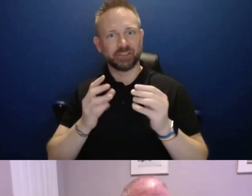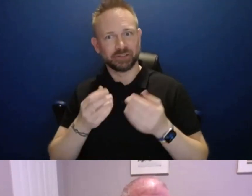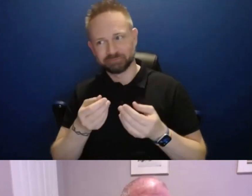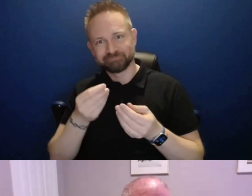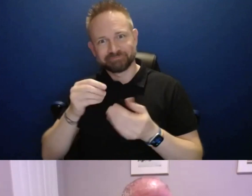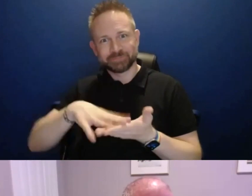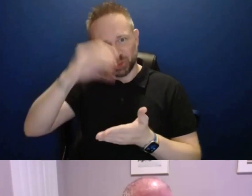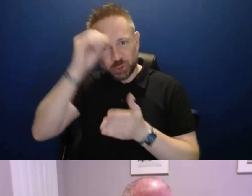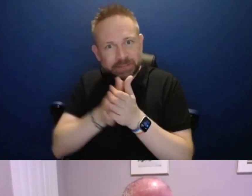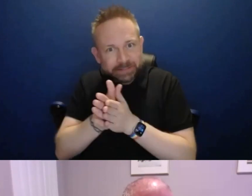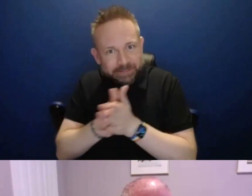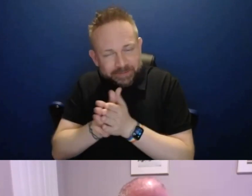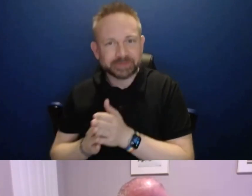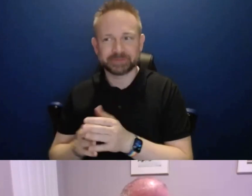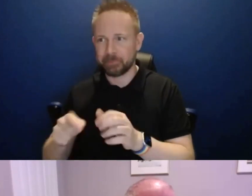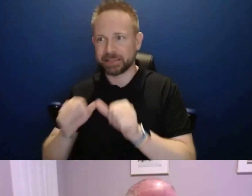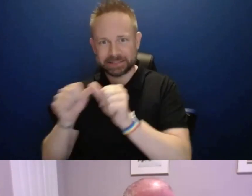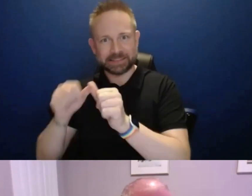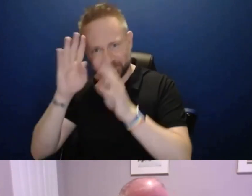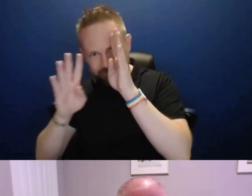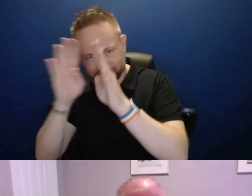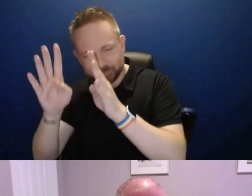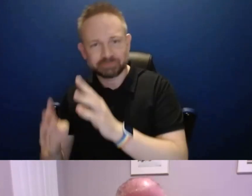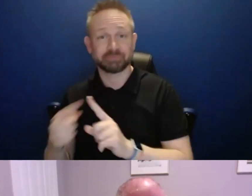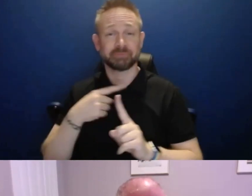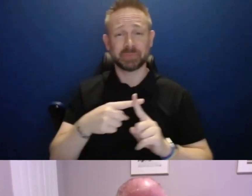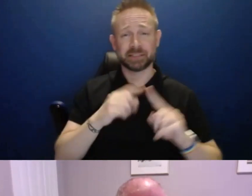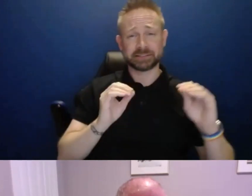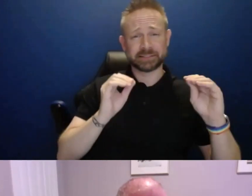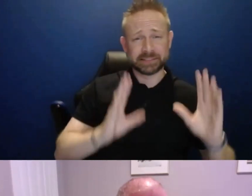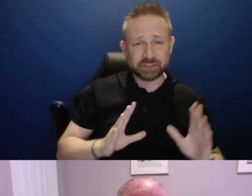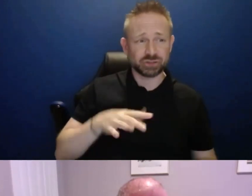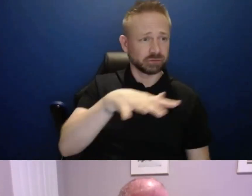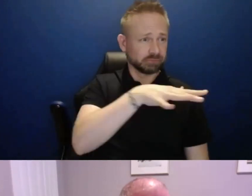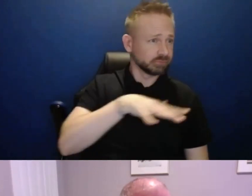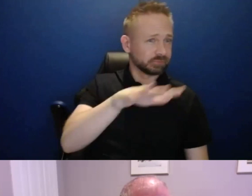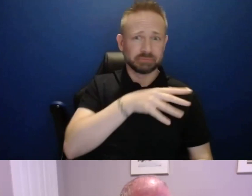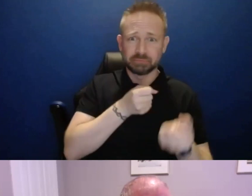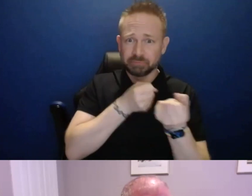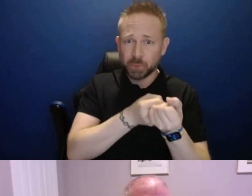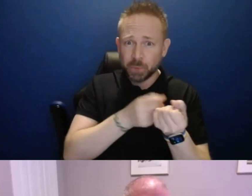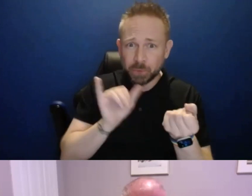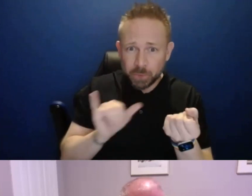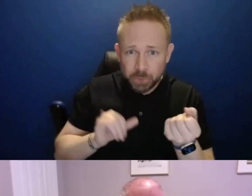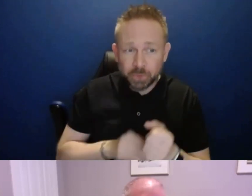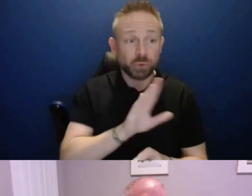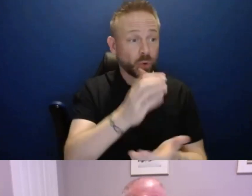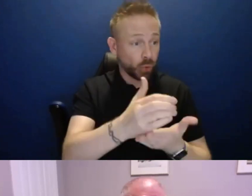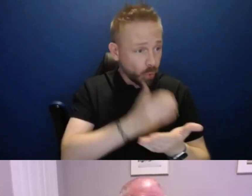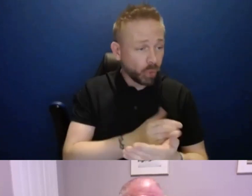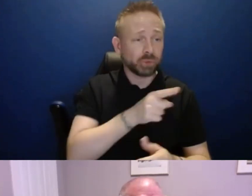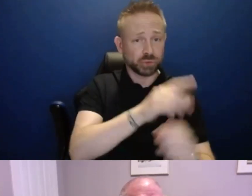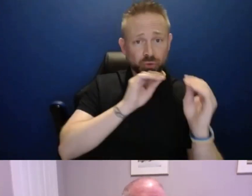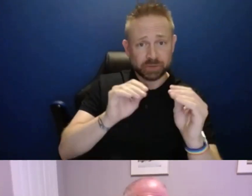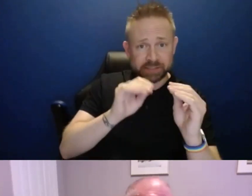inform instructors about, well, where are the students, you know, in terms of their engagement with your course. You can't,